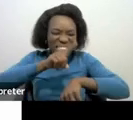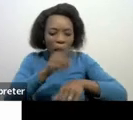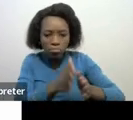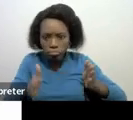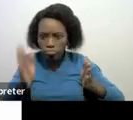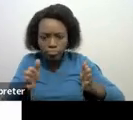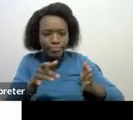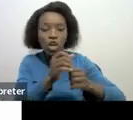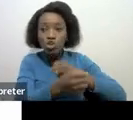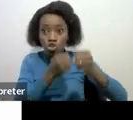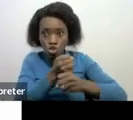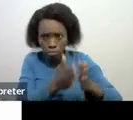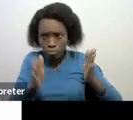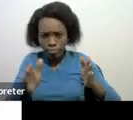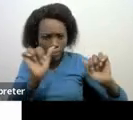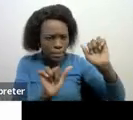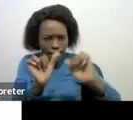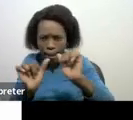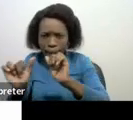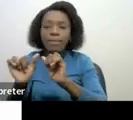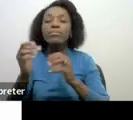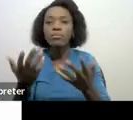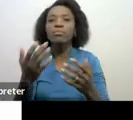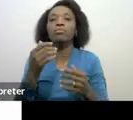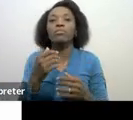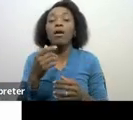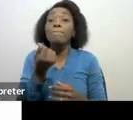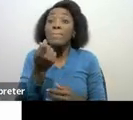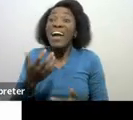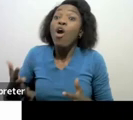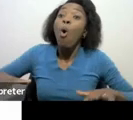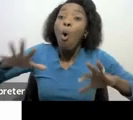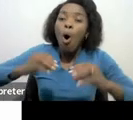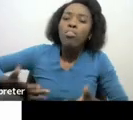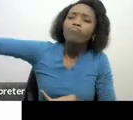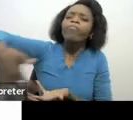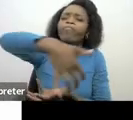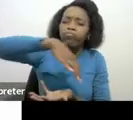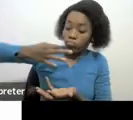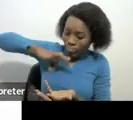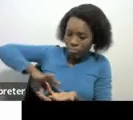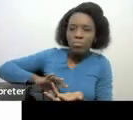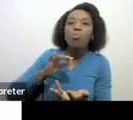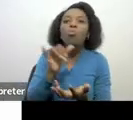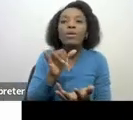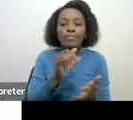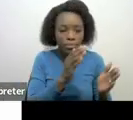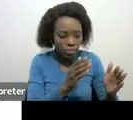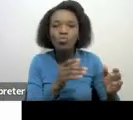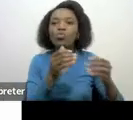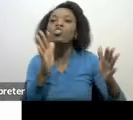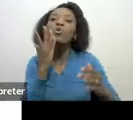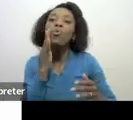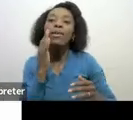assessment and our year of assessment starts from 1st March each and every year ending on the